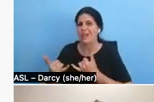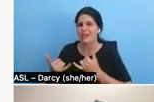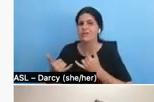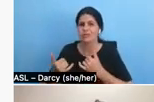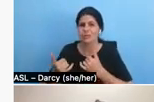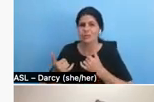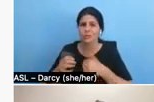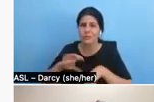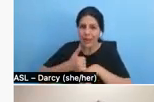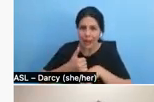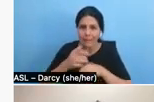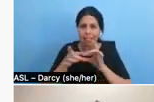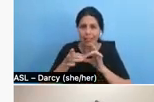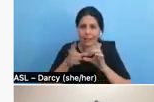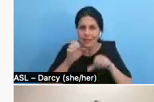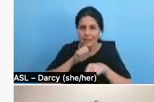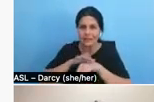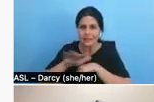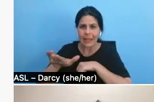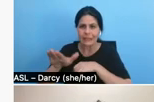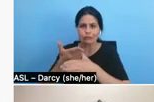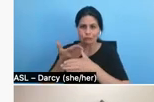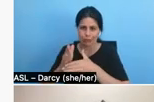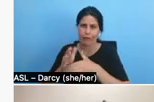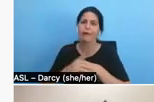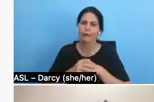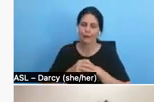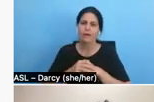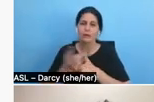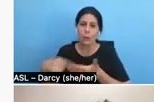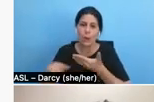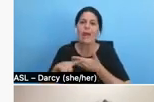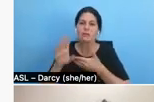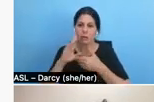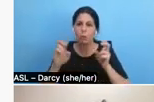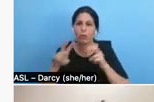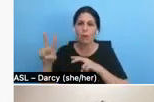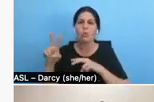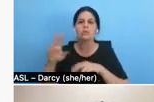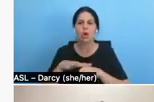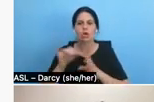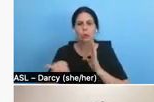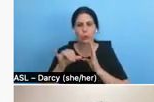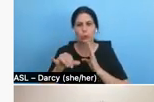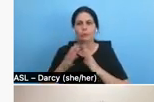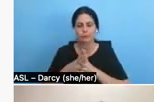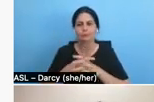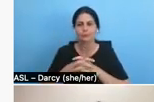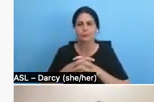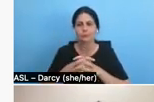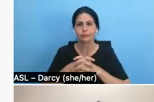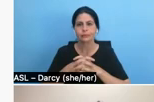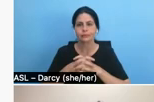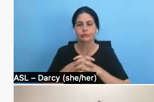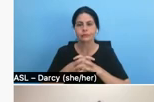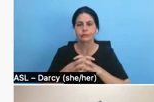everybody who's joined us and next week we will post the recordings on YouTube. Okay. So I'm